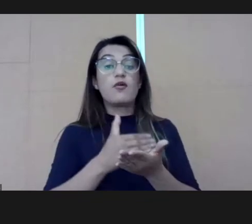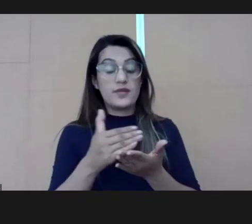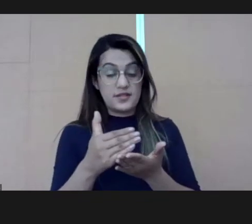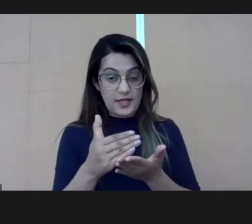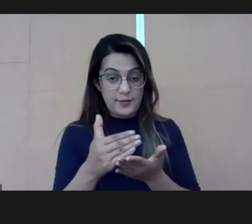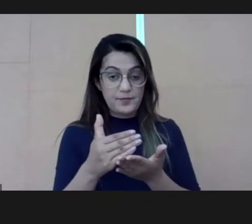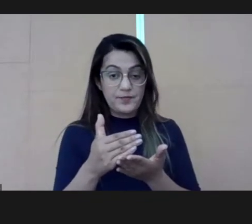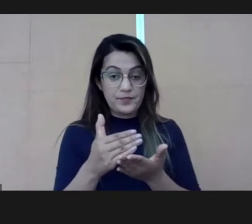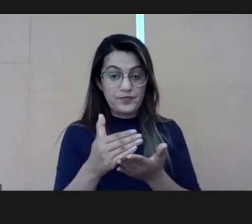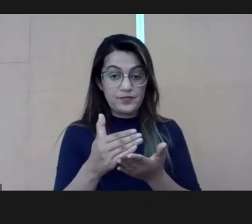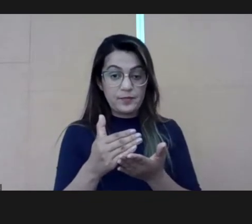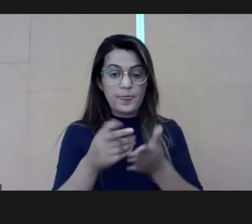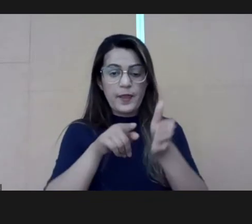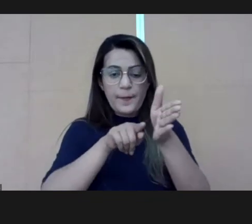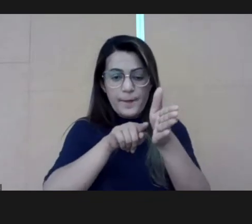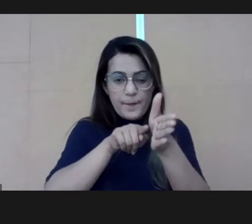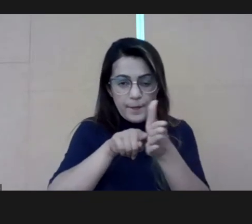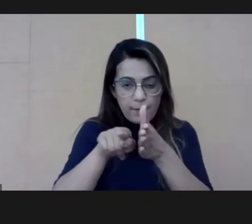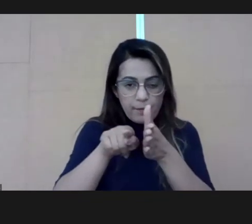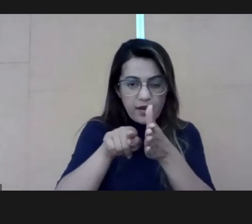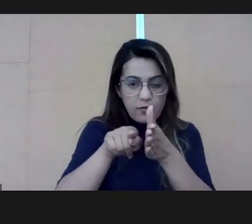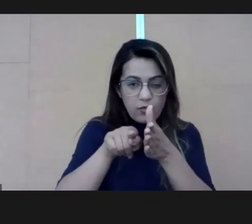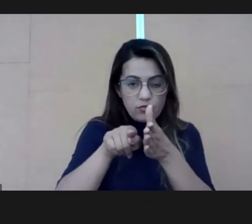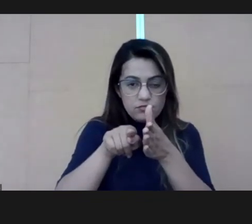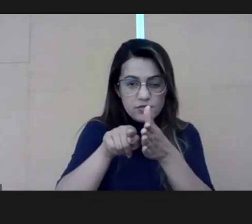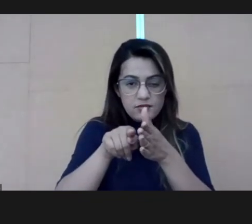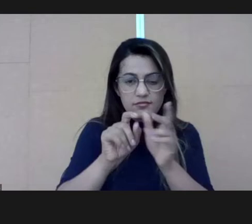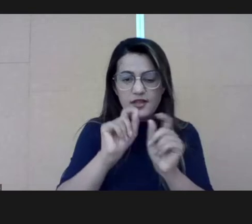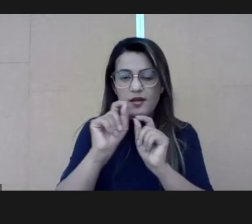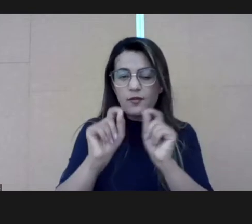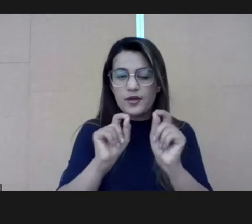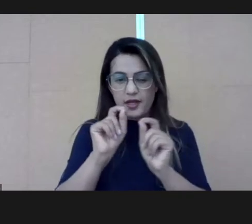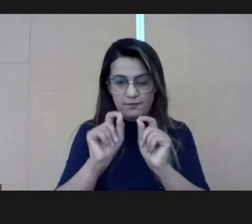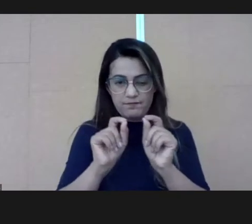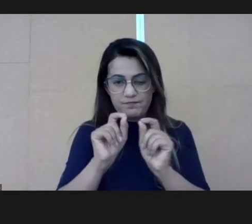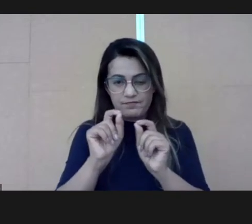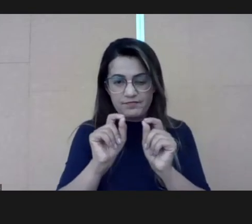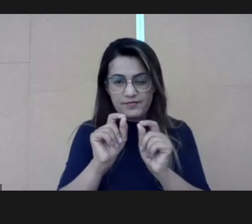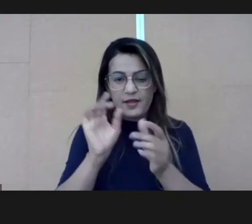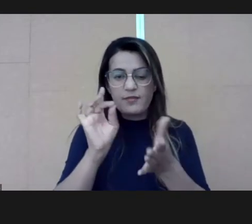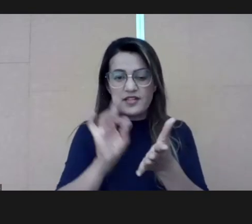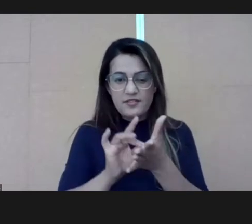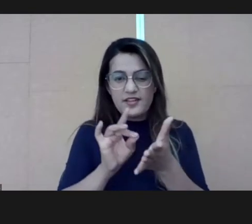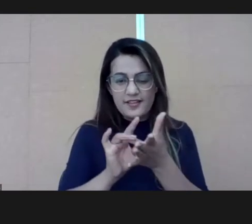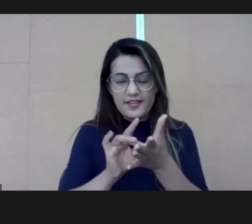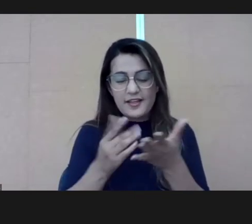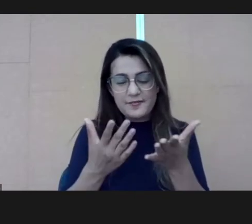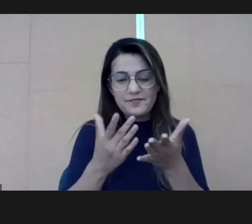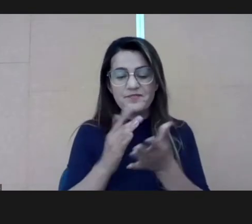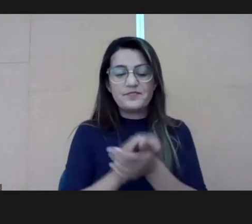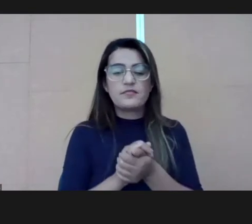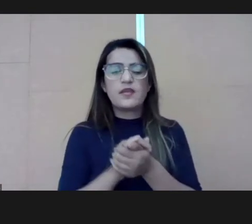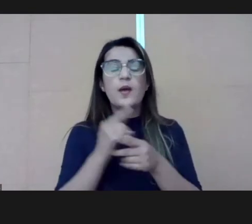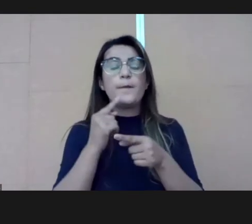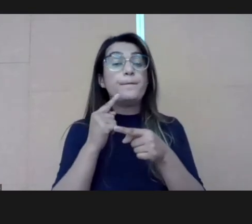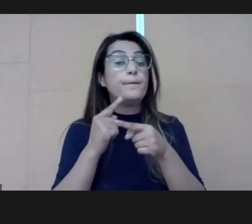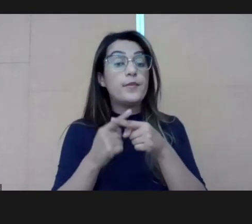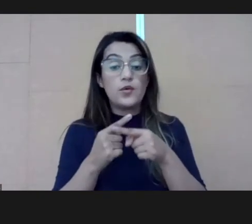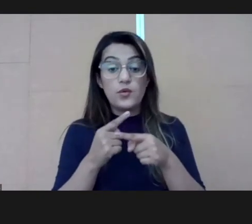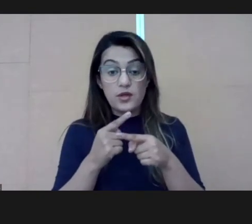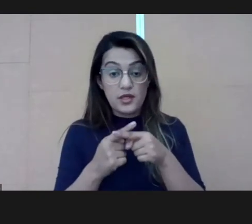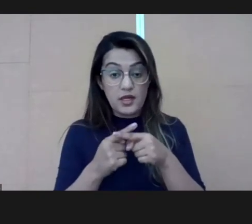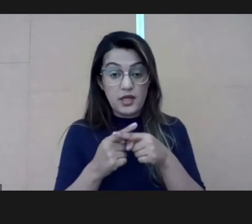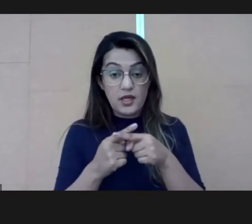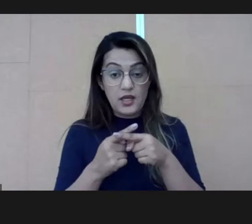would like to start asking a question, a little bit of generic question. But I don't know if it's an obvious